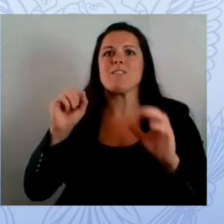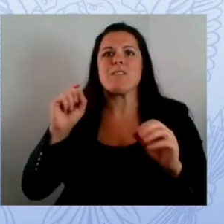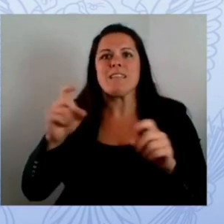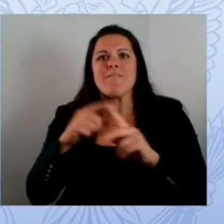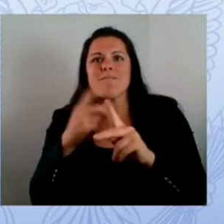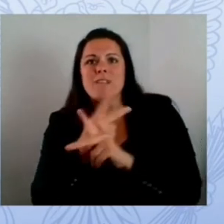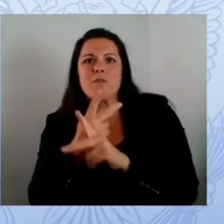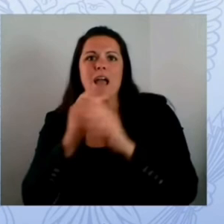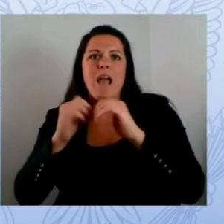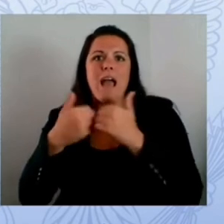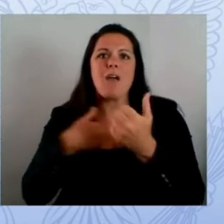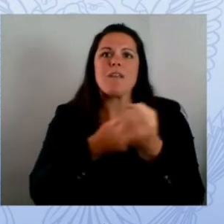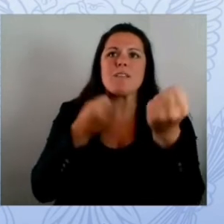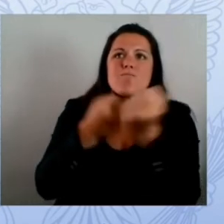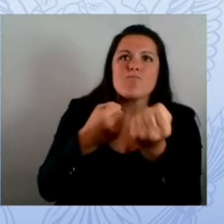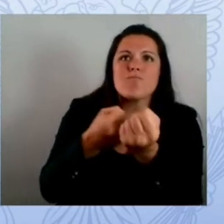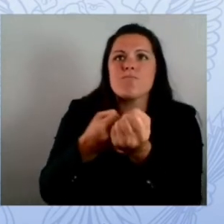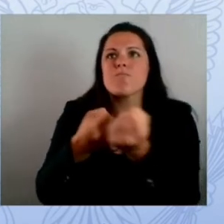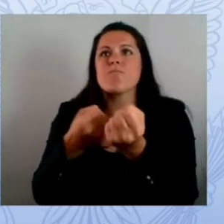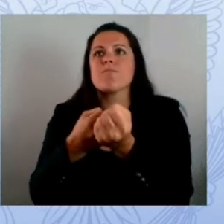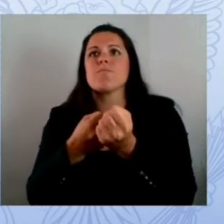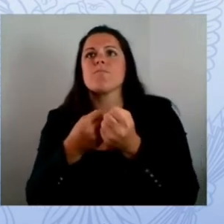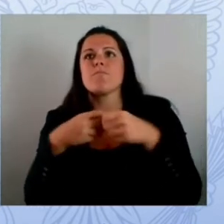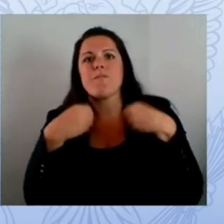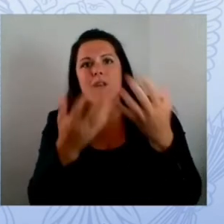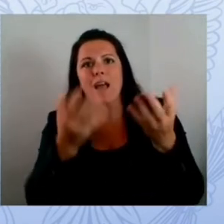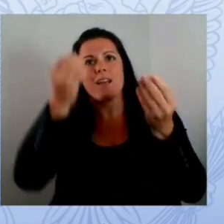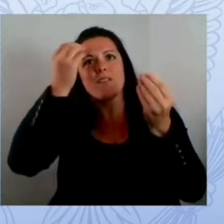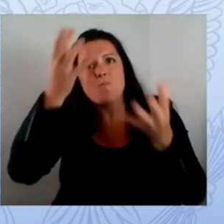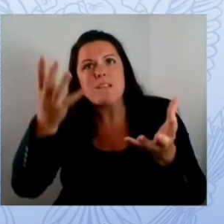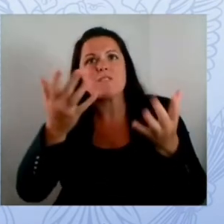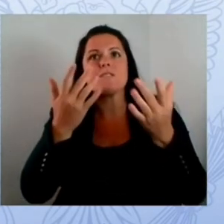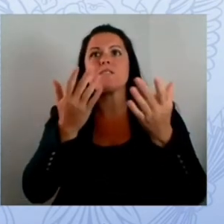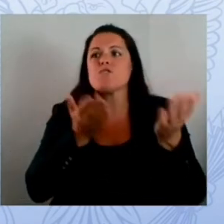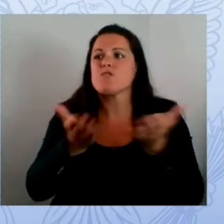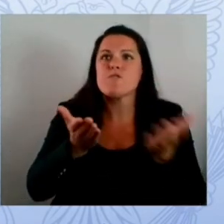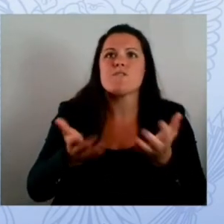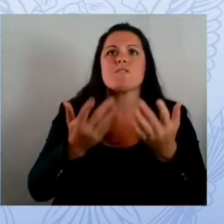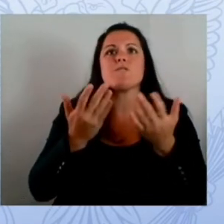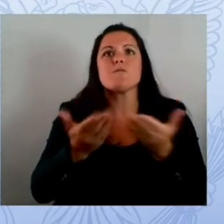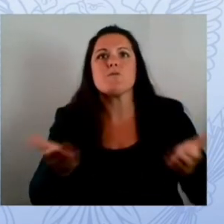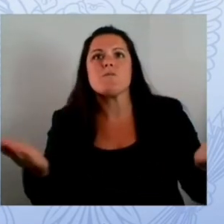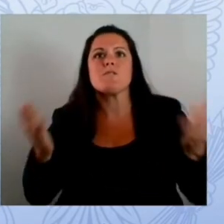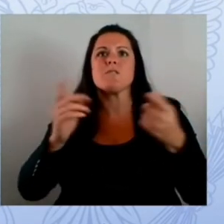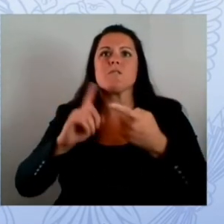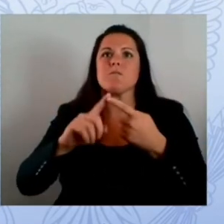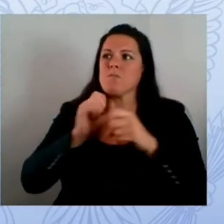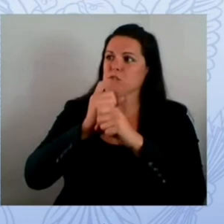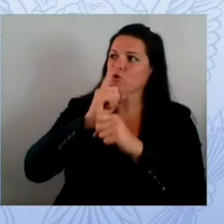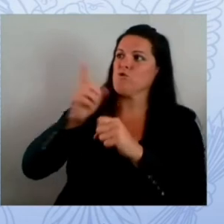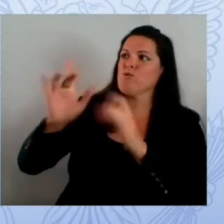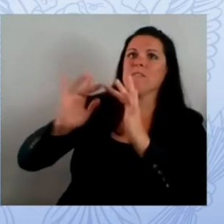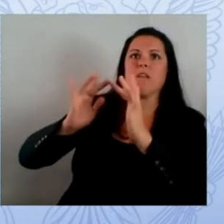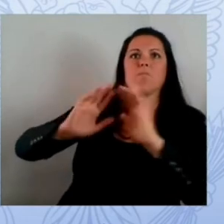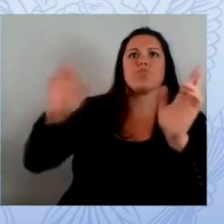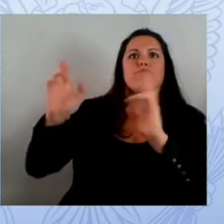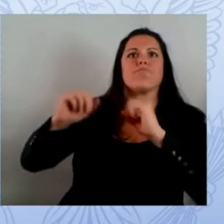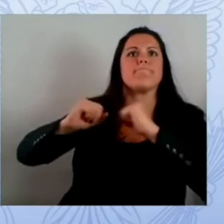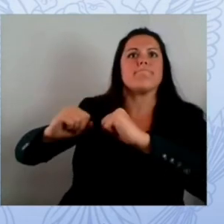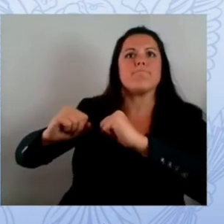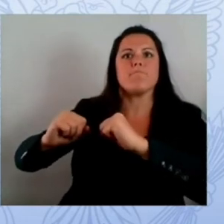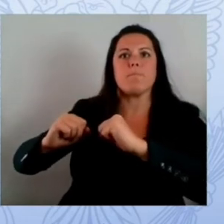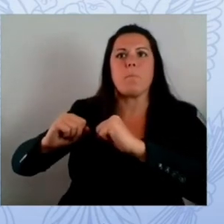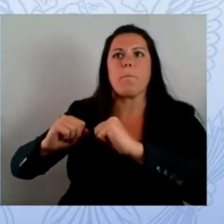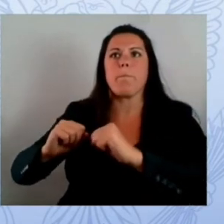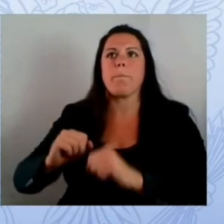to raise the baseline on cyber security but also importantly to know how to respond effectively to reduce